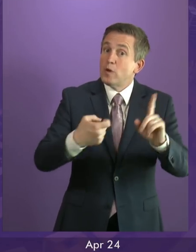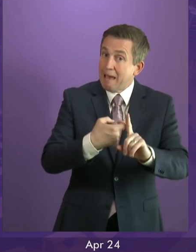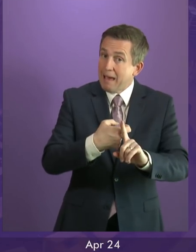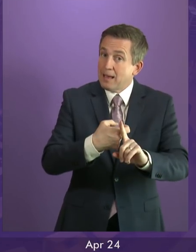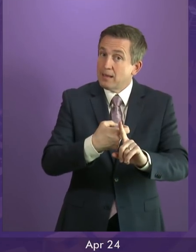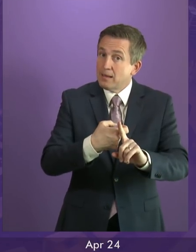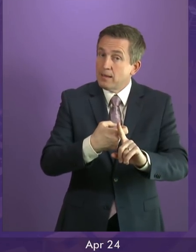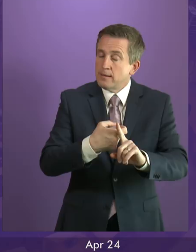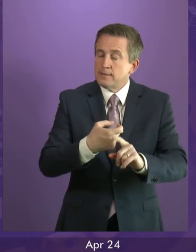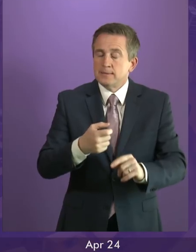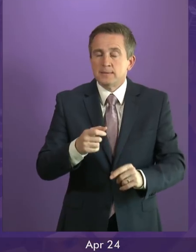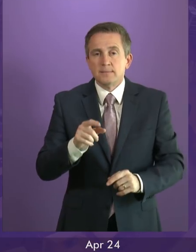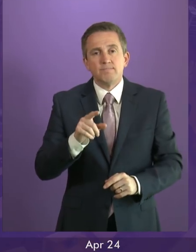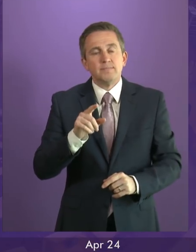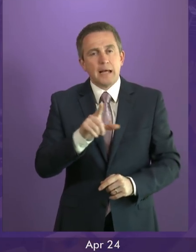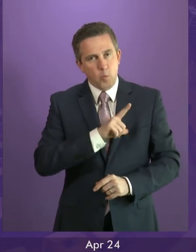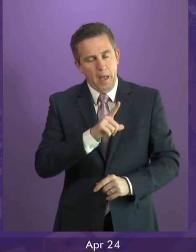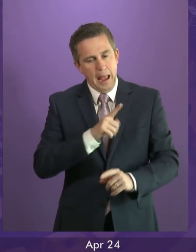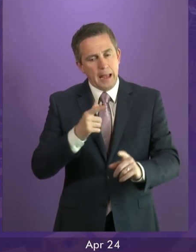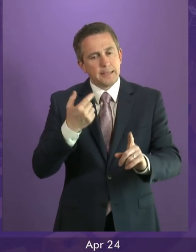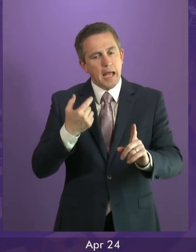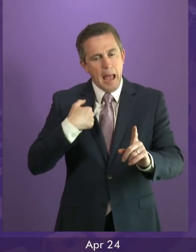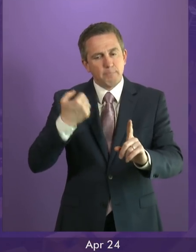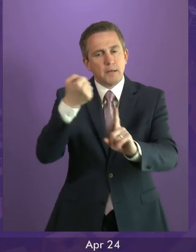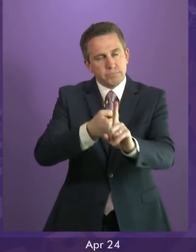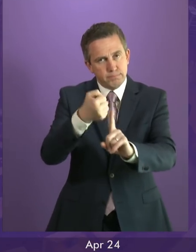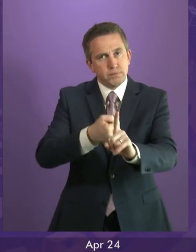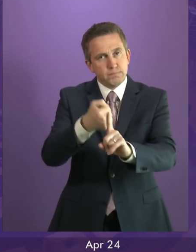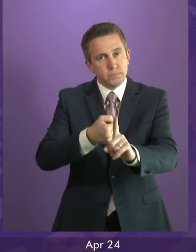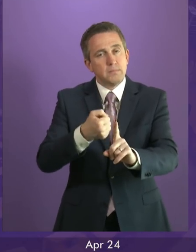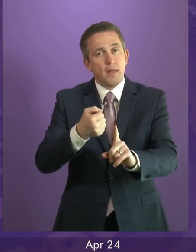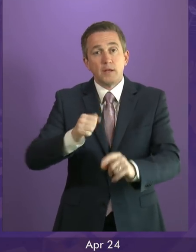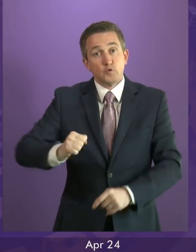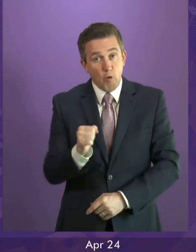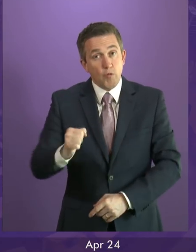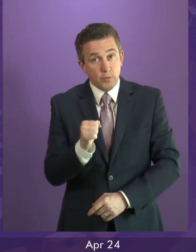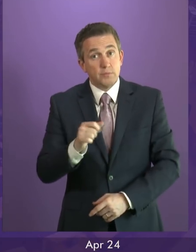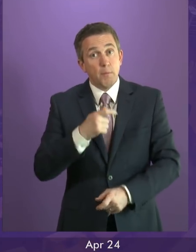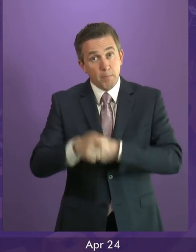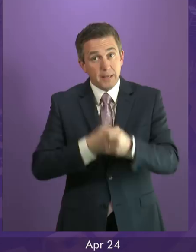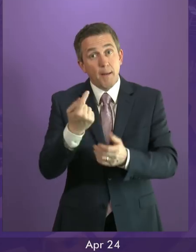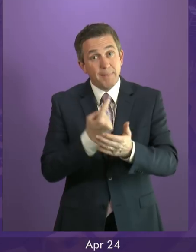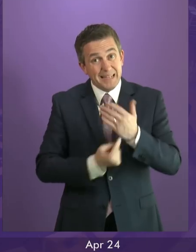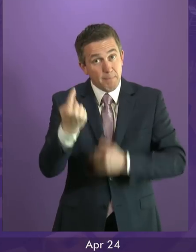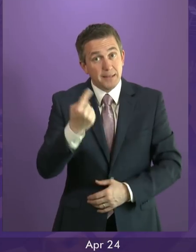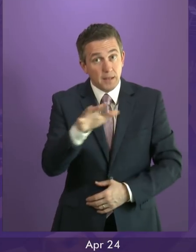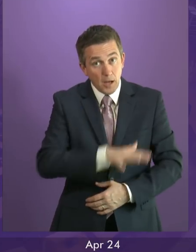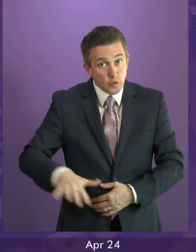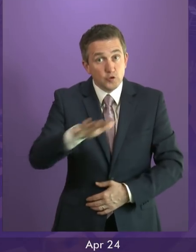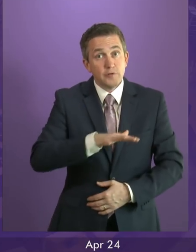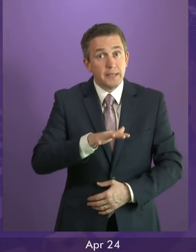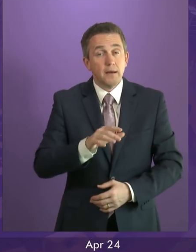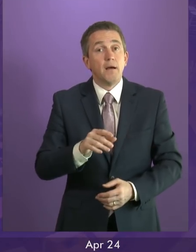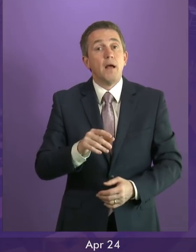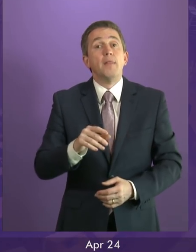is right to look again at the powers of this parliament. I think it is right to become an independent country, to give people in Scotland that choice and